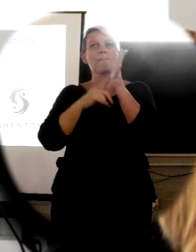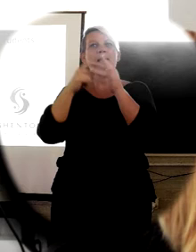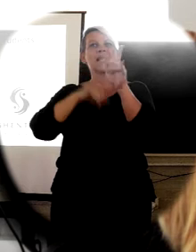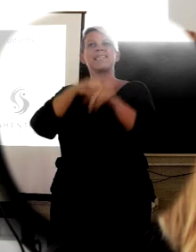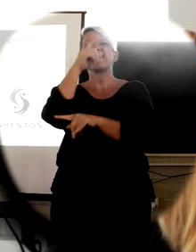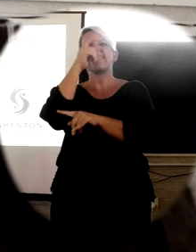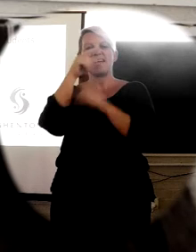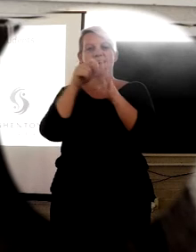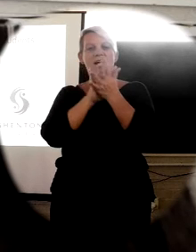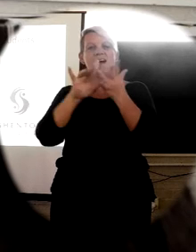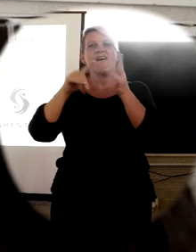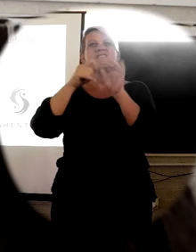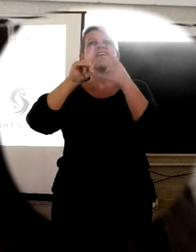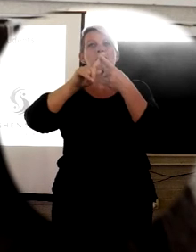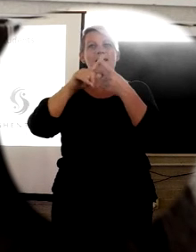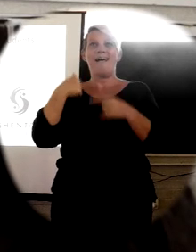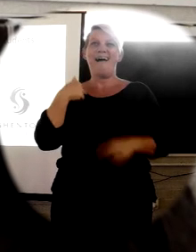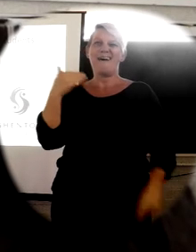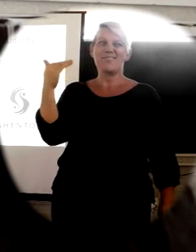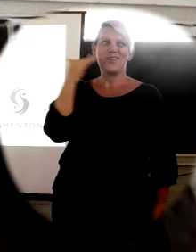Phoebe. I am the champion.